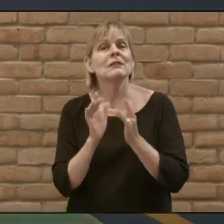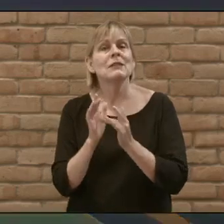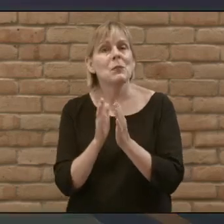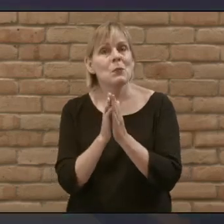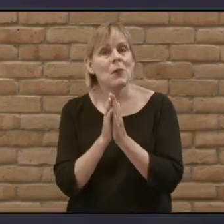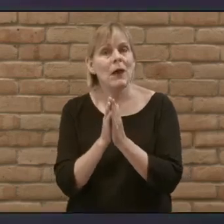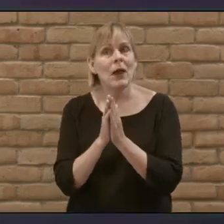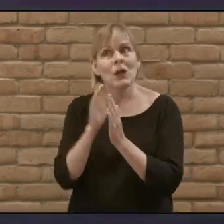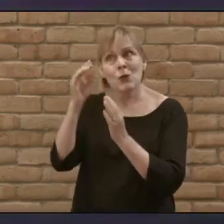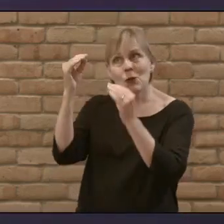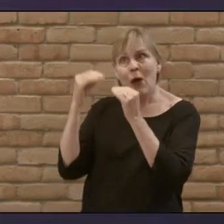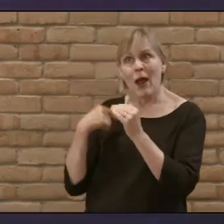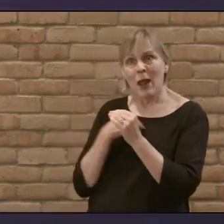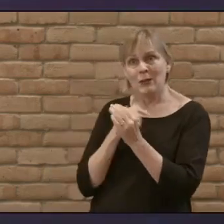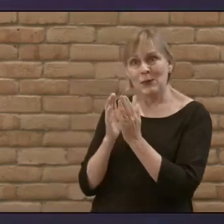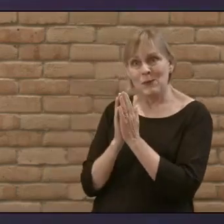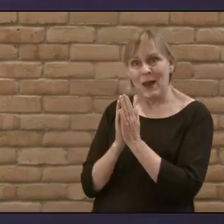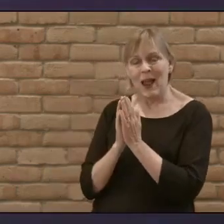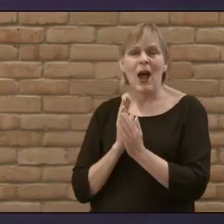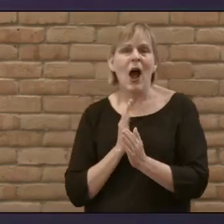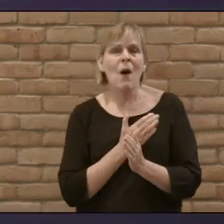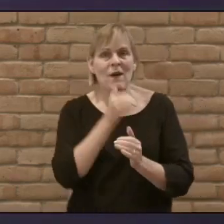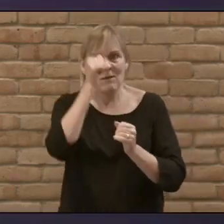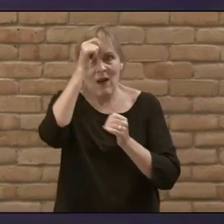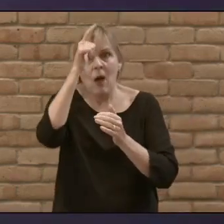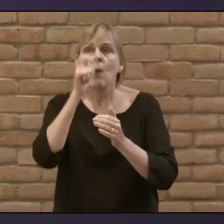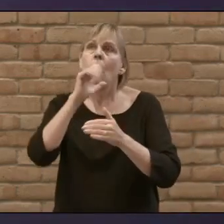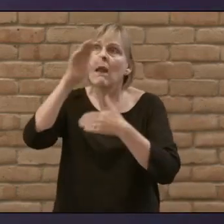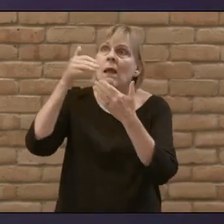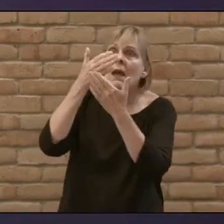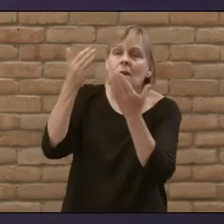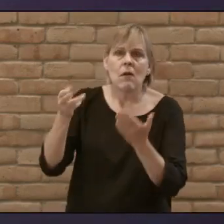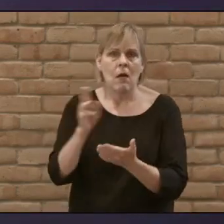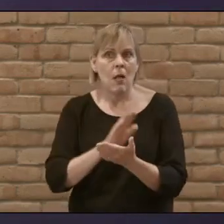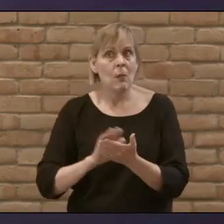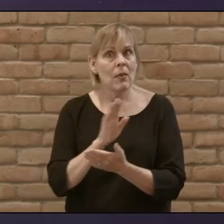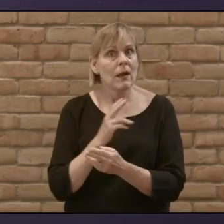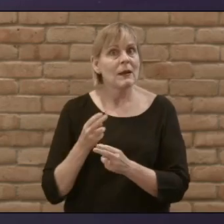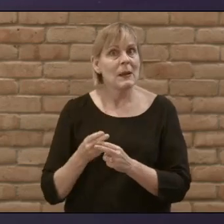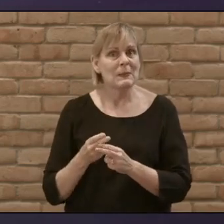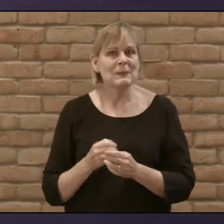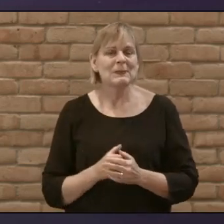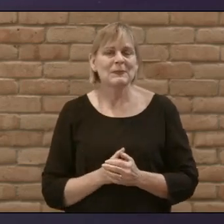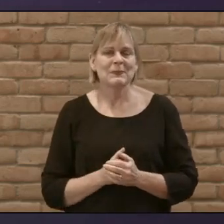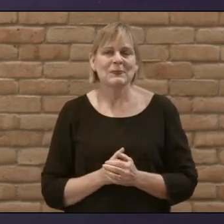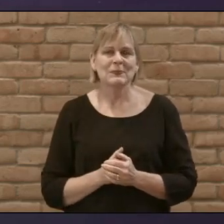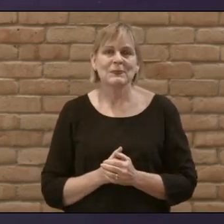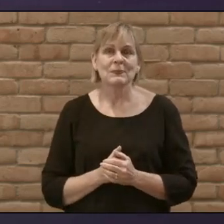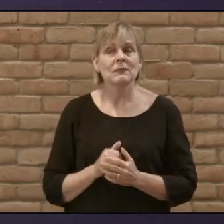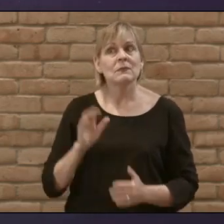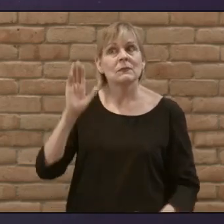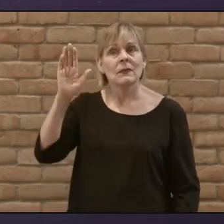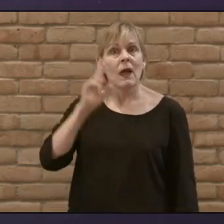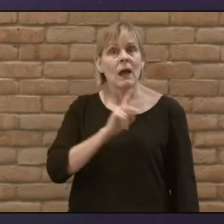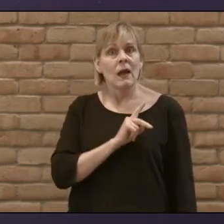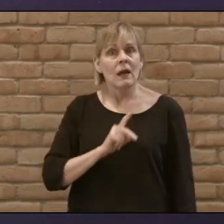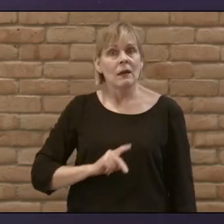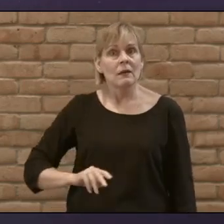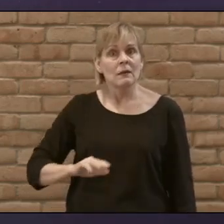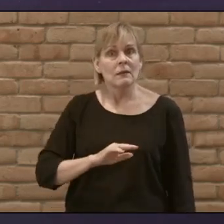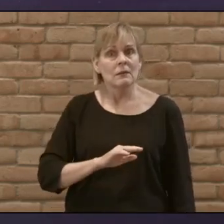pray in the prayer you taught us to pray Our Father, who art in heaven Hallowed be thy name